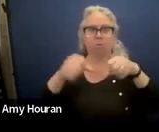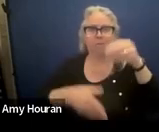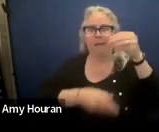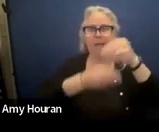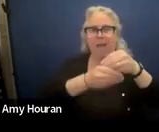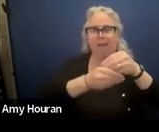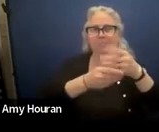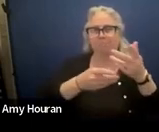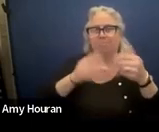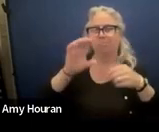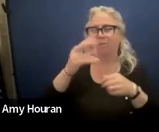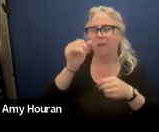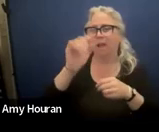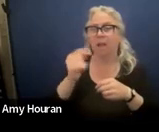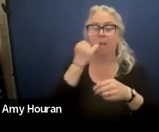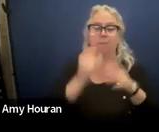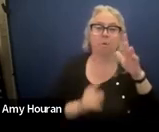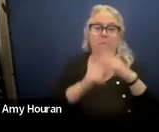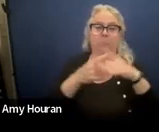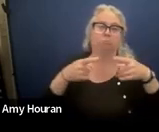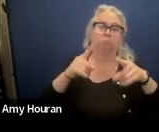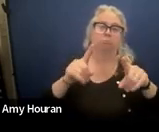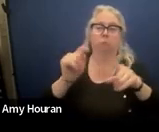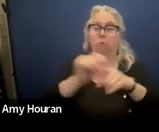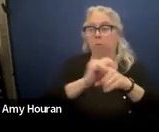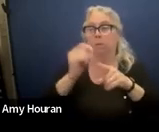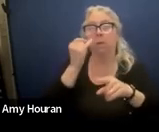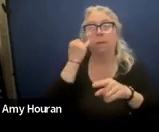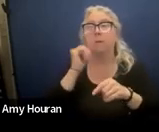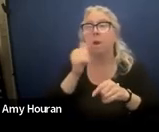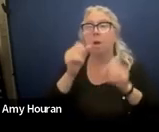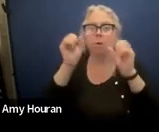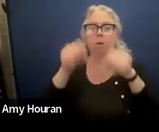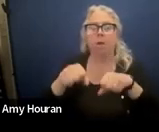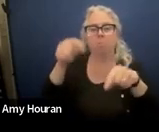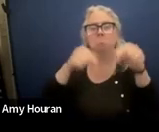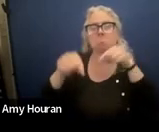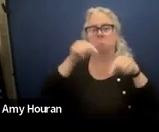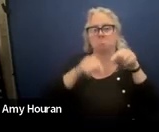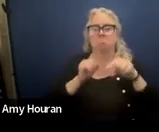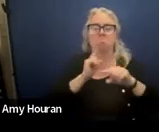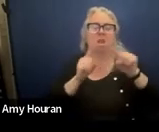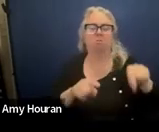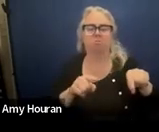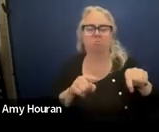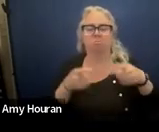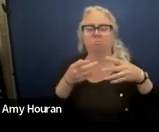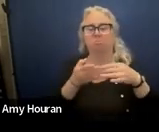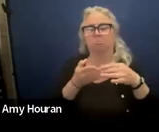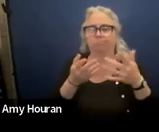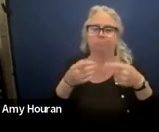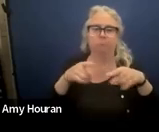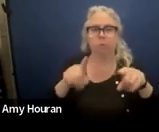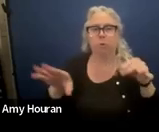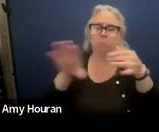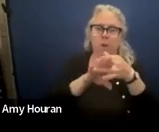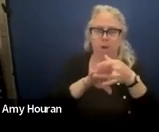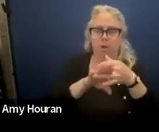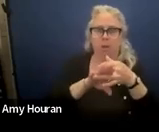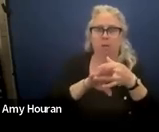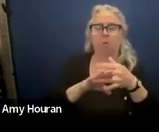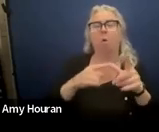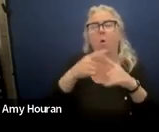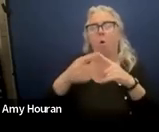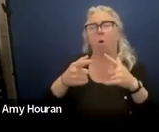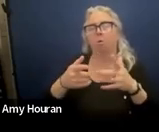they come up during the training that'll be great and if not we can circle back and answer those during one of our chat breaks or at the end um